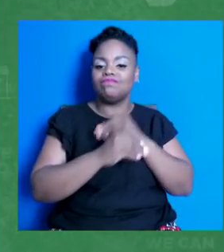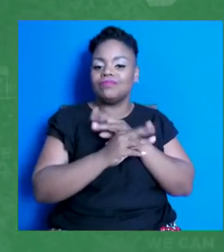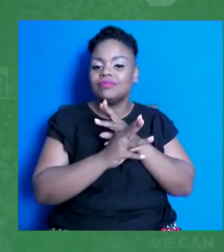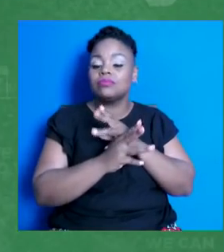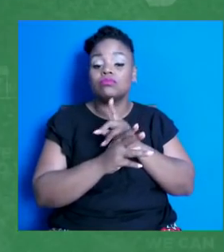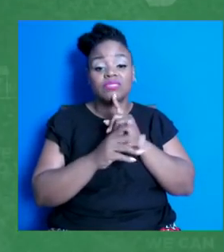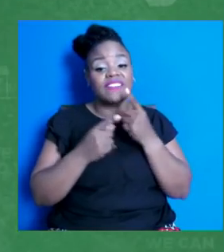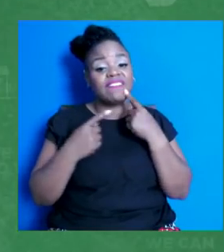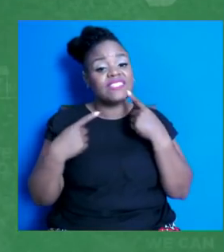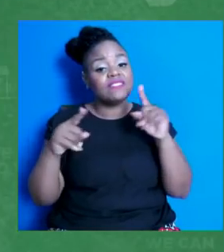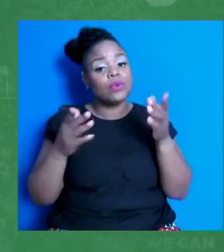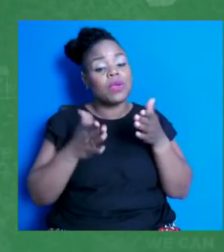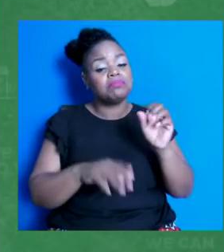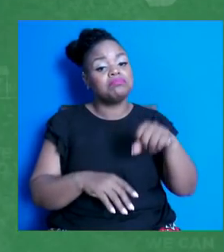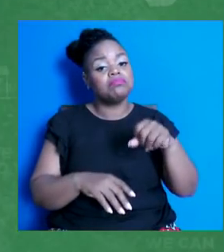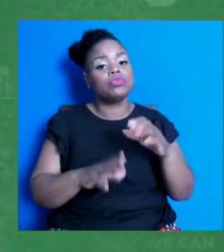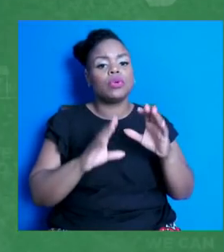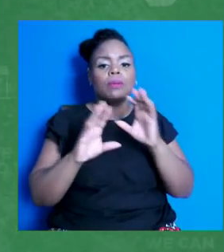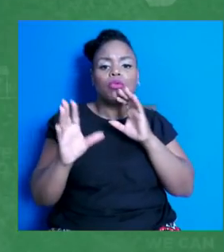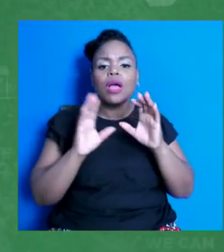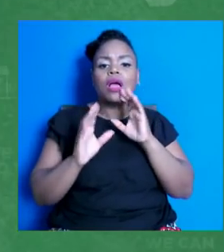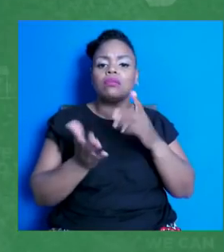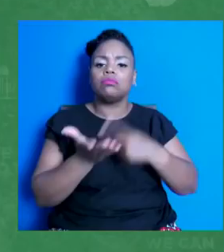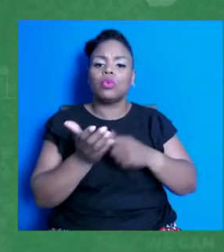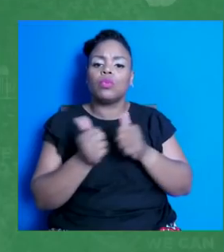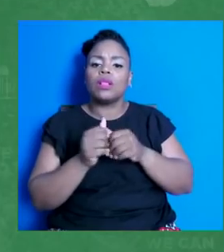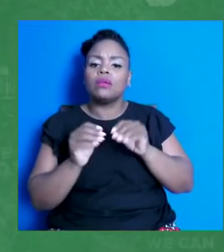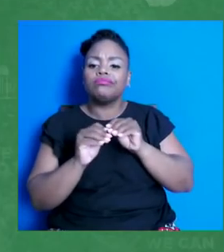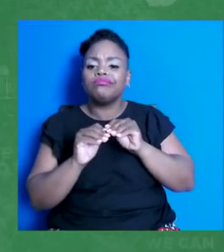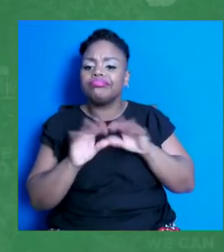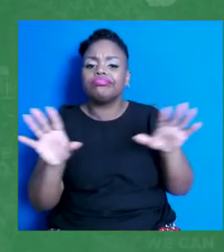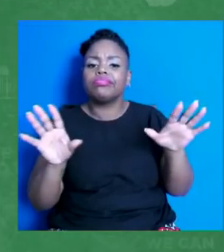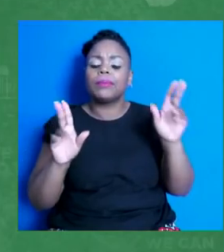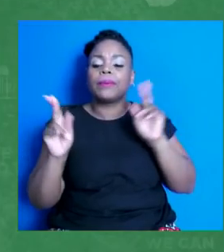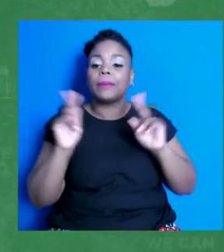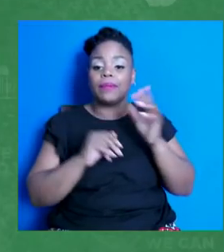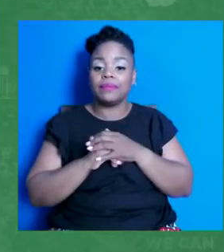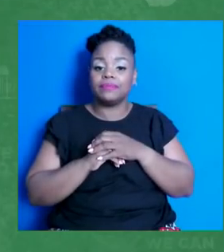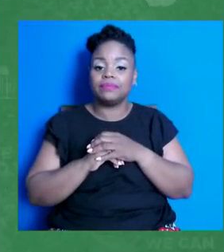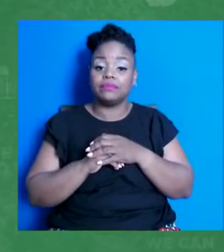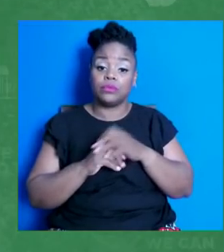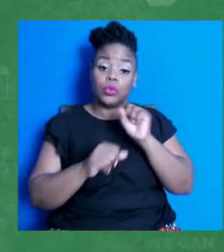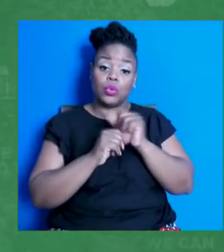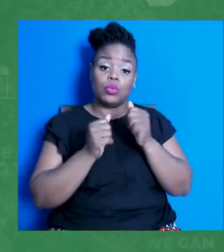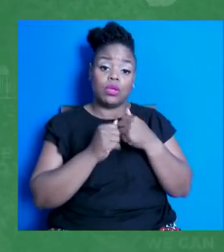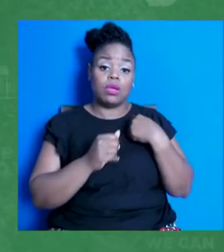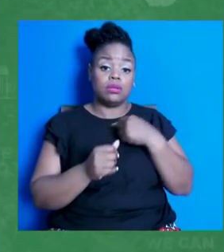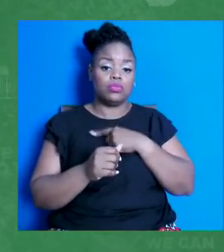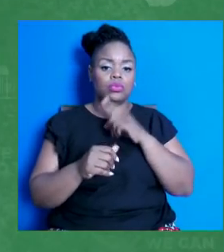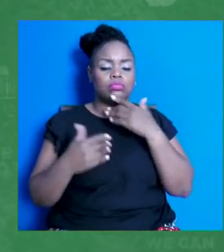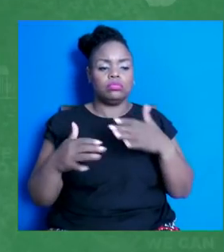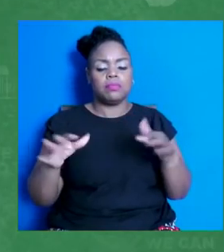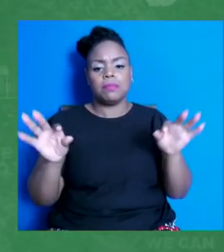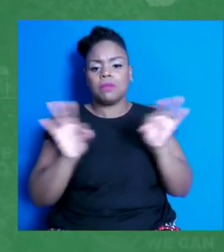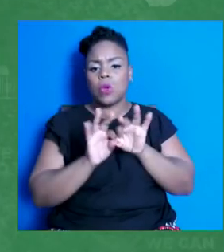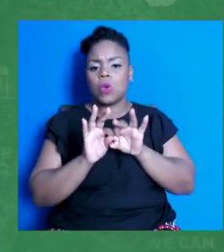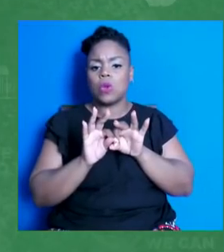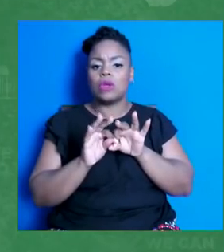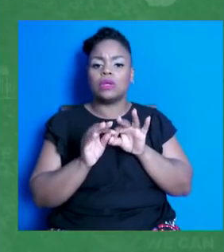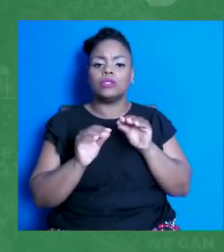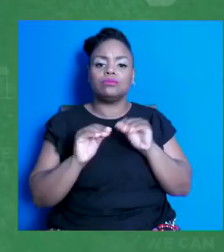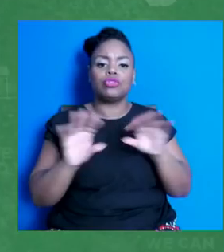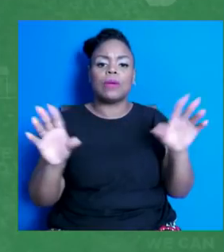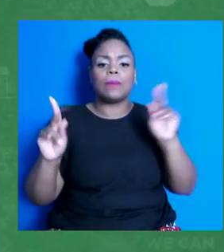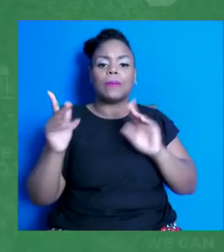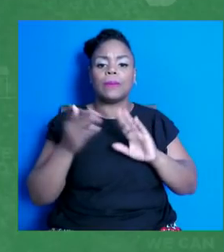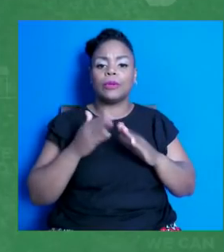engage with masses of people. This work we have been doing is so important in exposing students to community leaders in various networks within